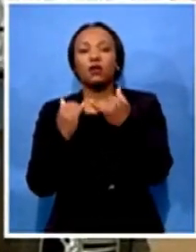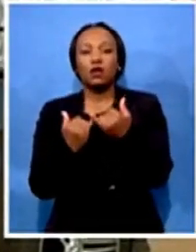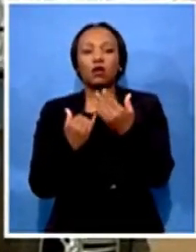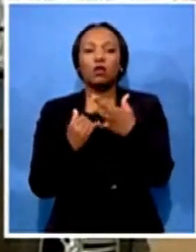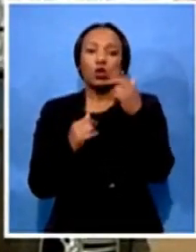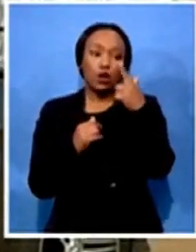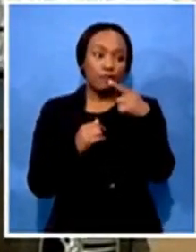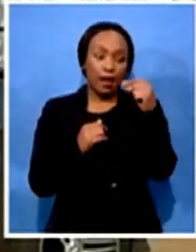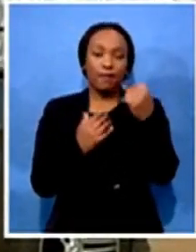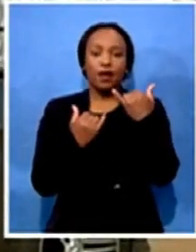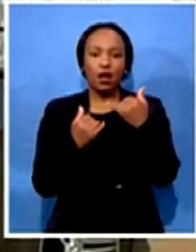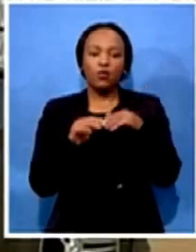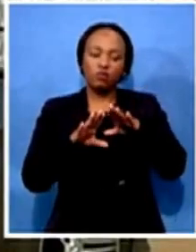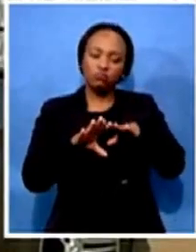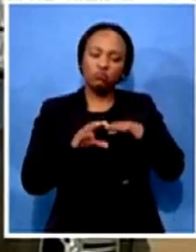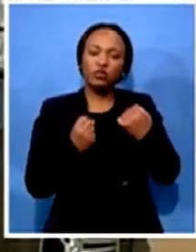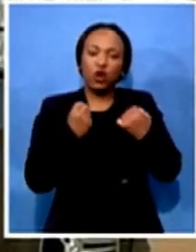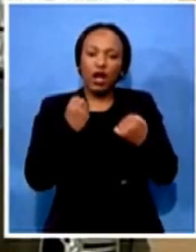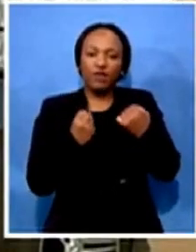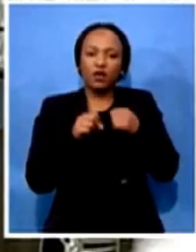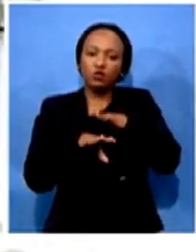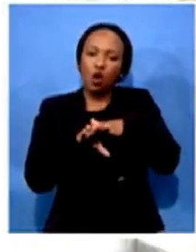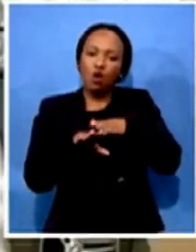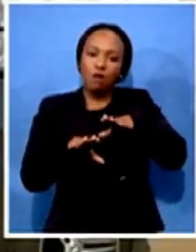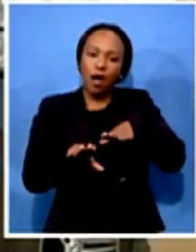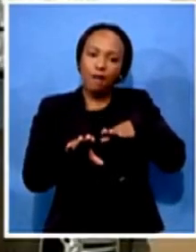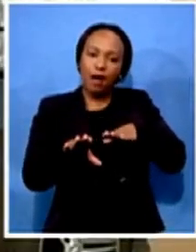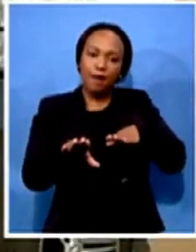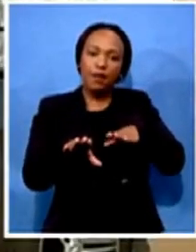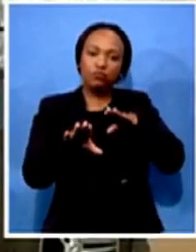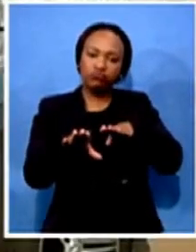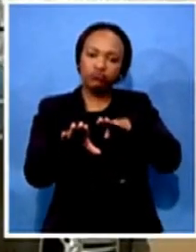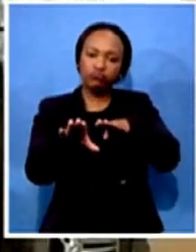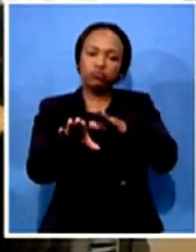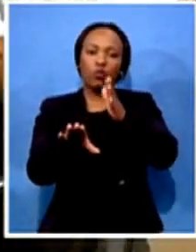to the union buildings, to hand over their memorandum. Let's back to the studio.